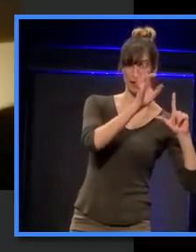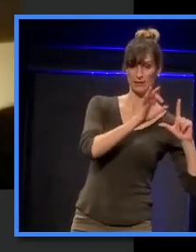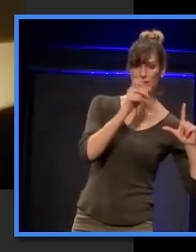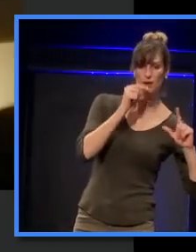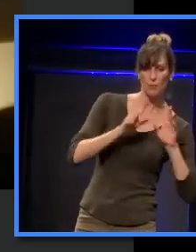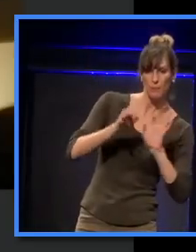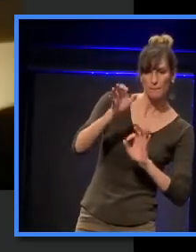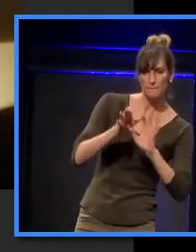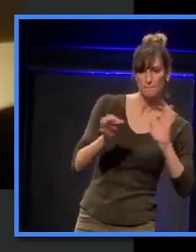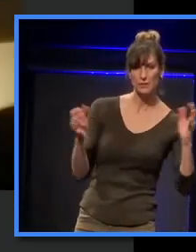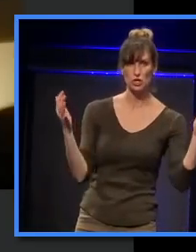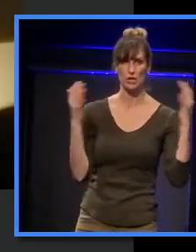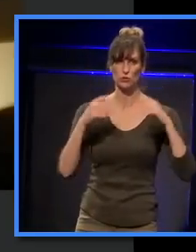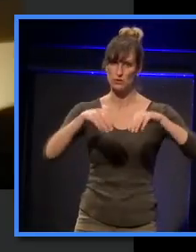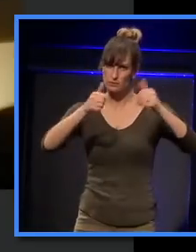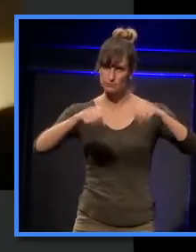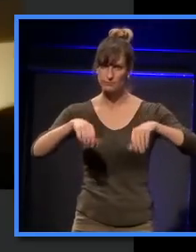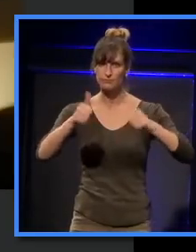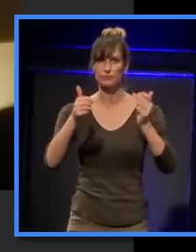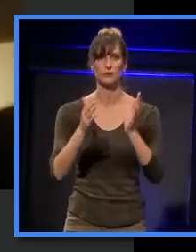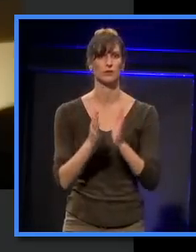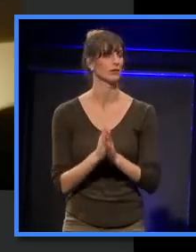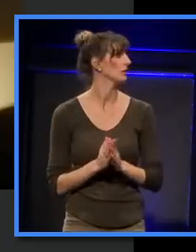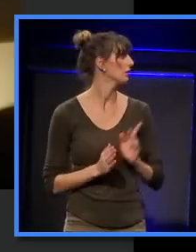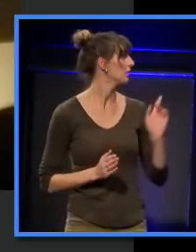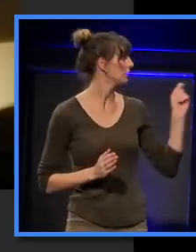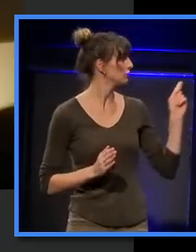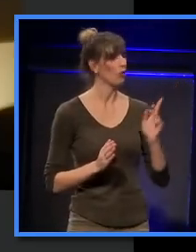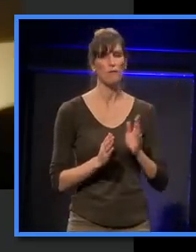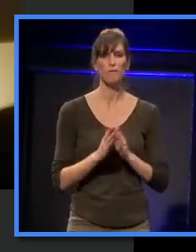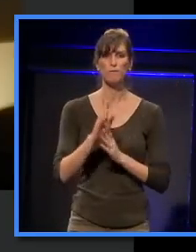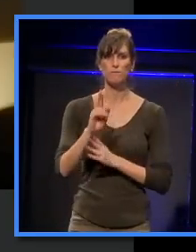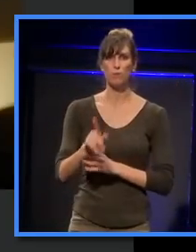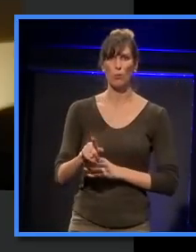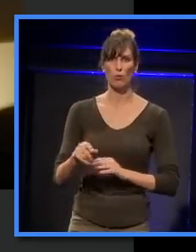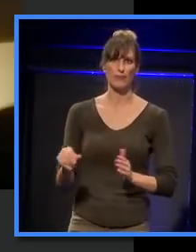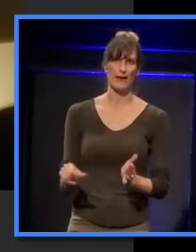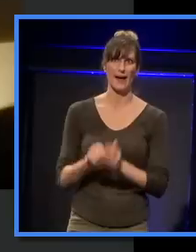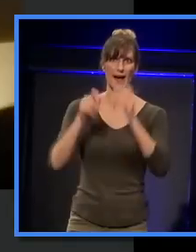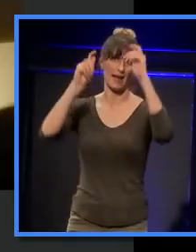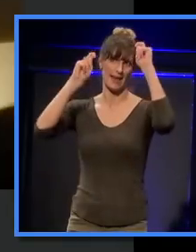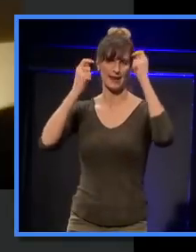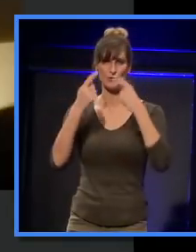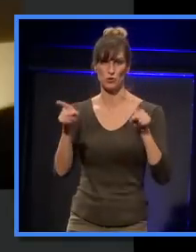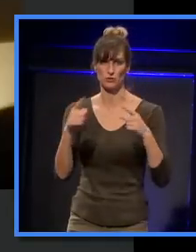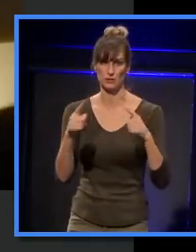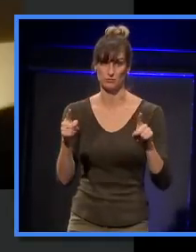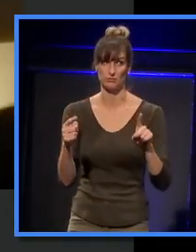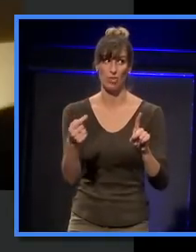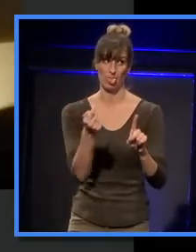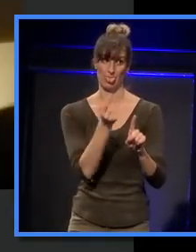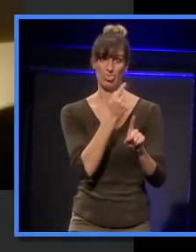So, this is the state of the room still for the Hard Hat Concert. So, we've still got scaffolding inside the room,